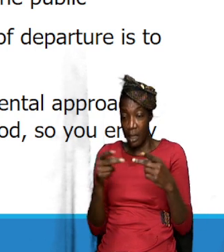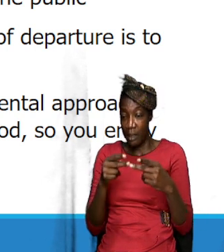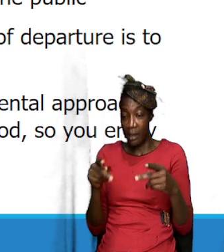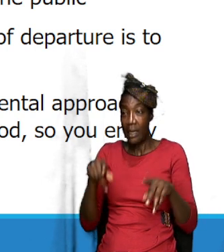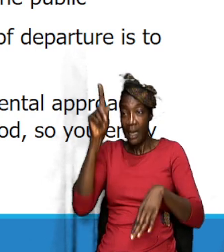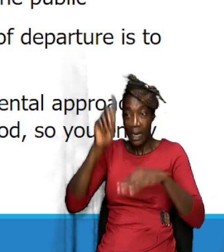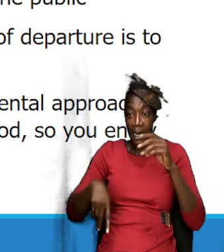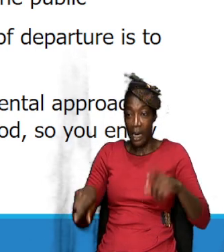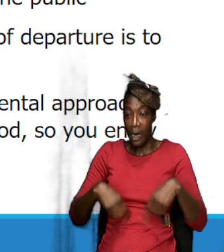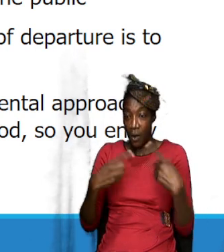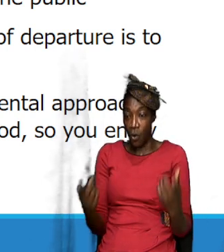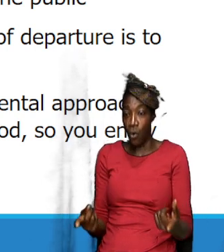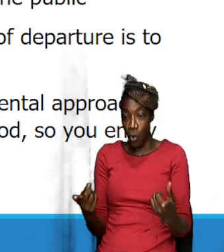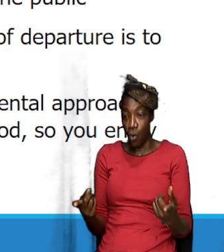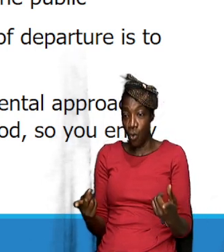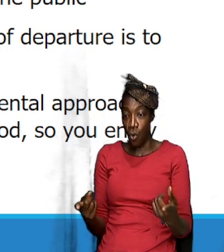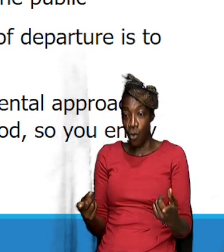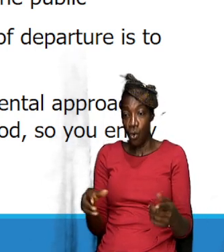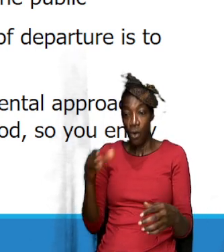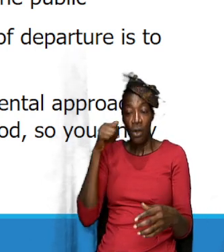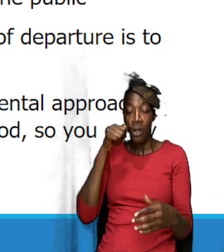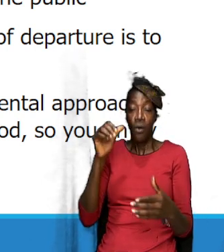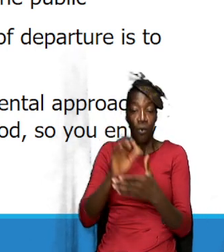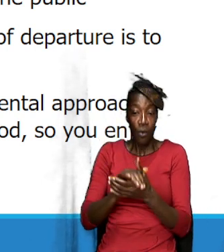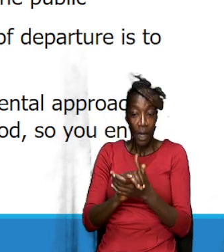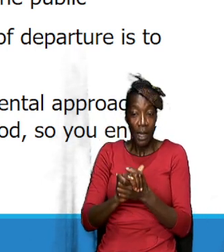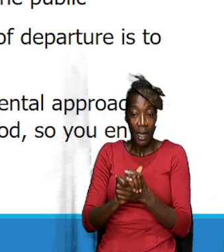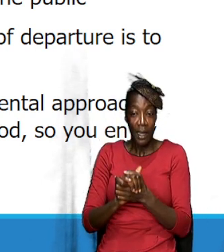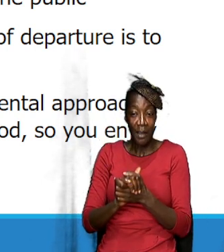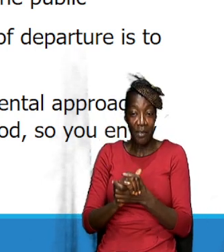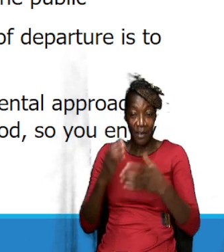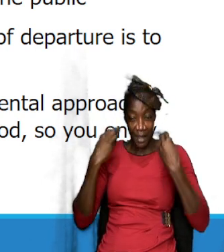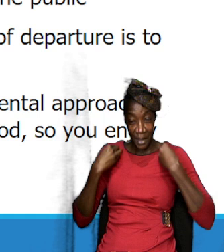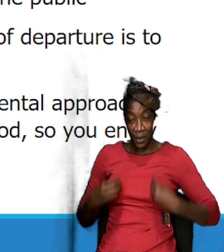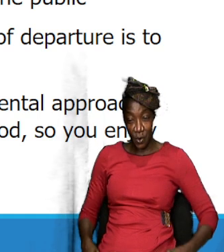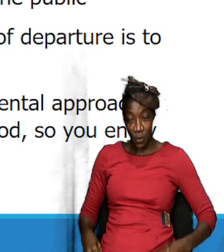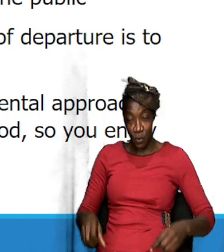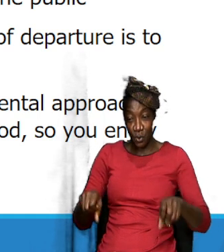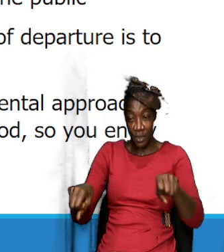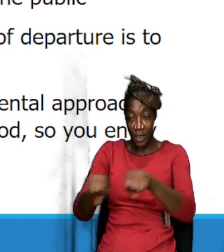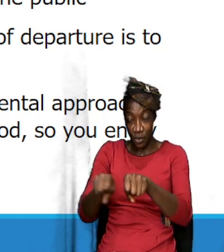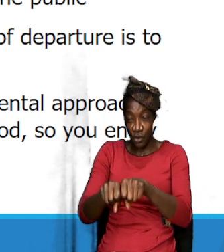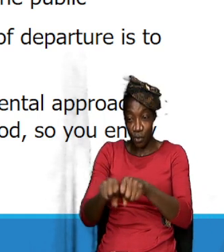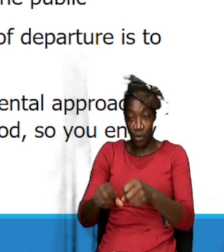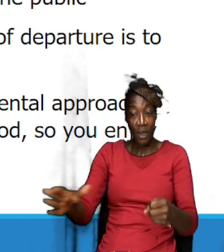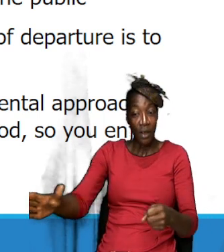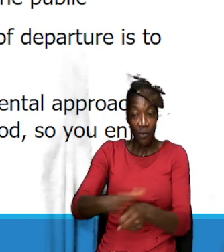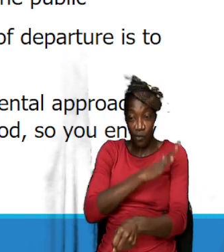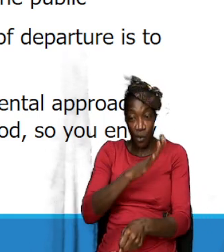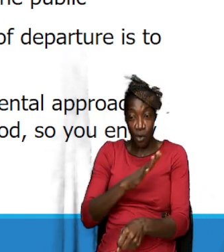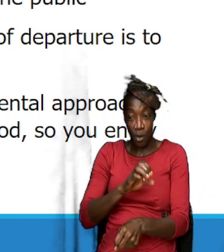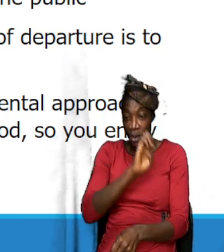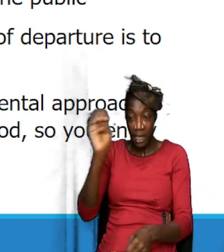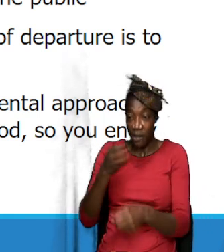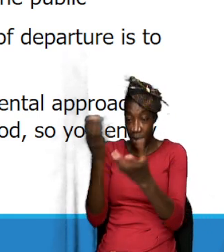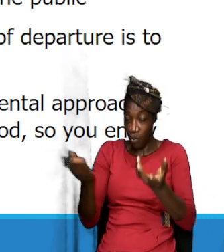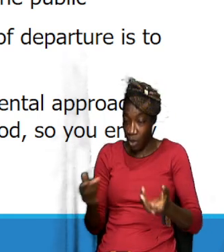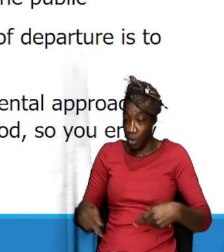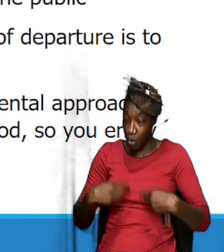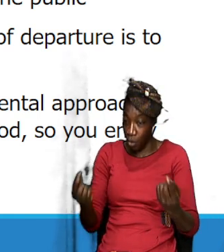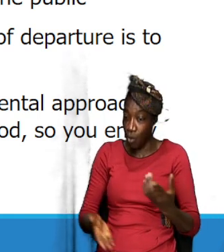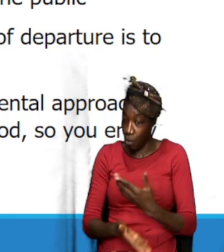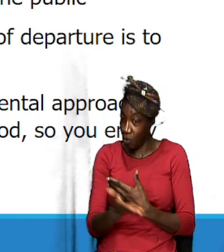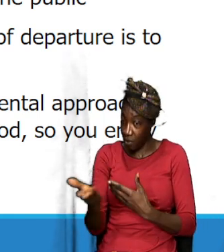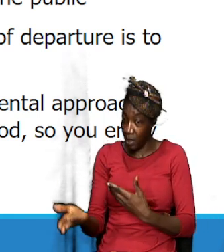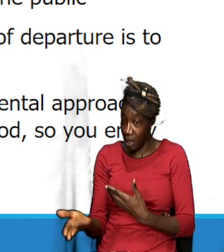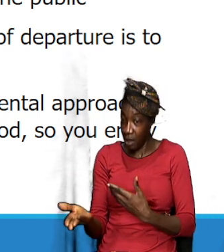and t-shirt clothes and shoes full of all of it. So I don't have any space even if I wanted to go there. But,